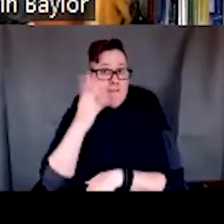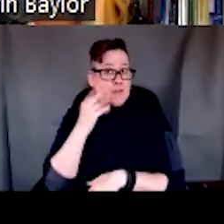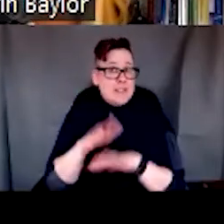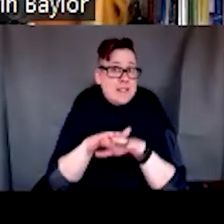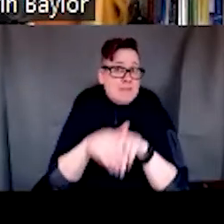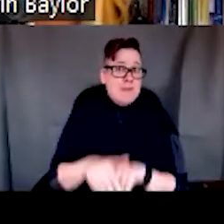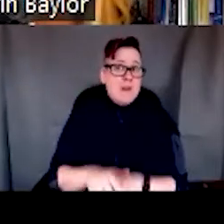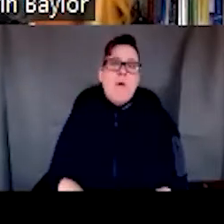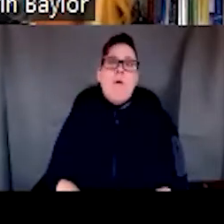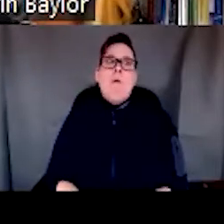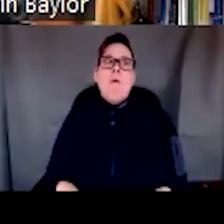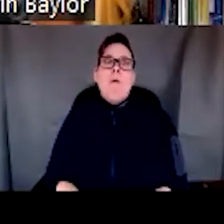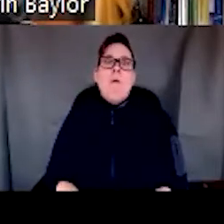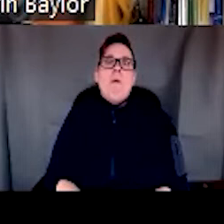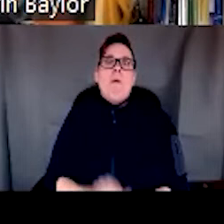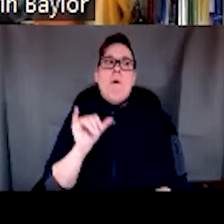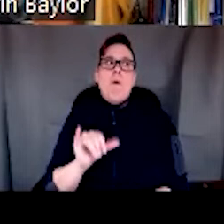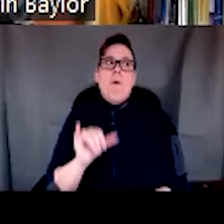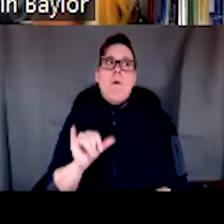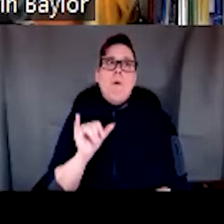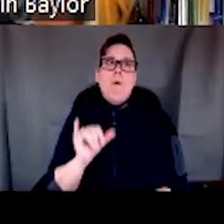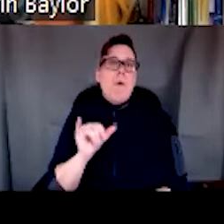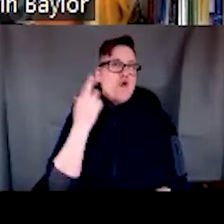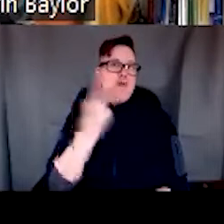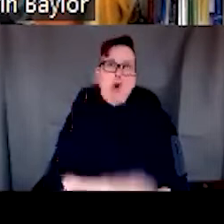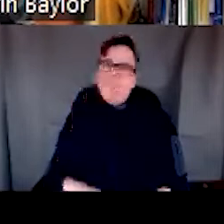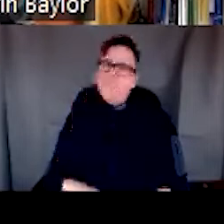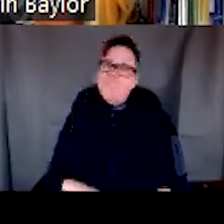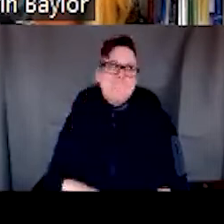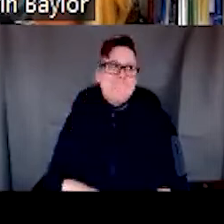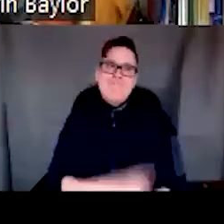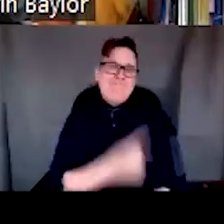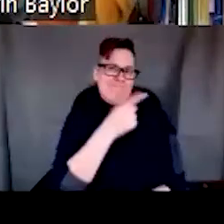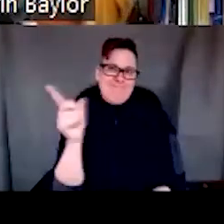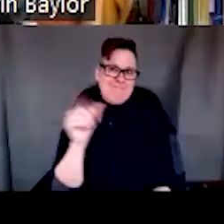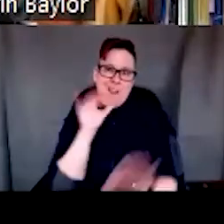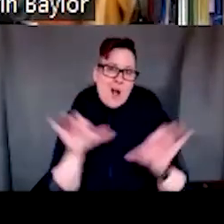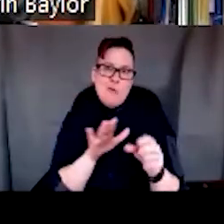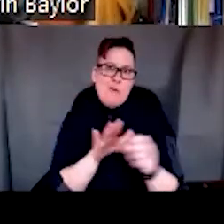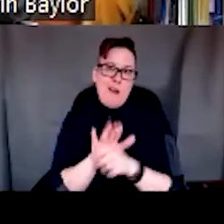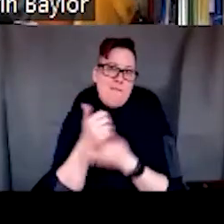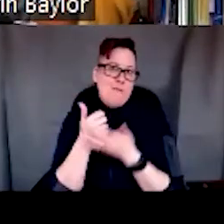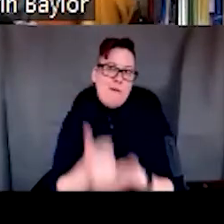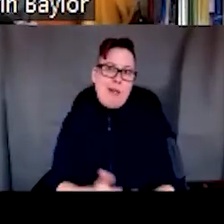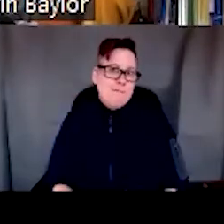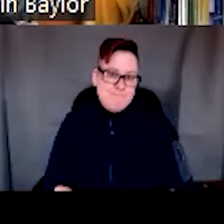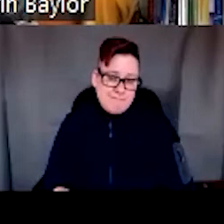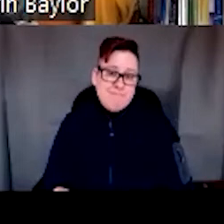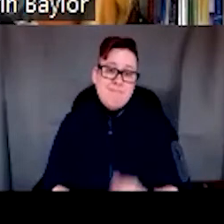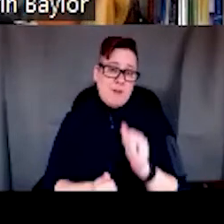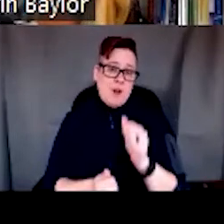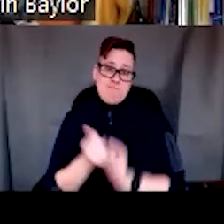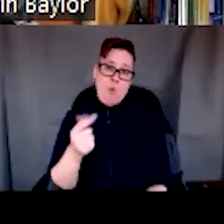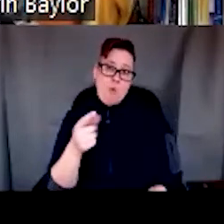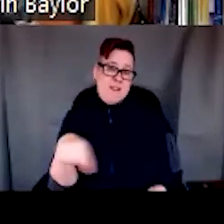assumption was very, very greatly challenged as a result of this simulation. Um, the majority of the